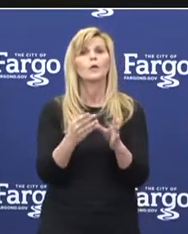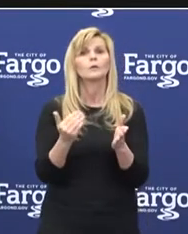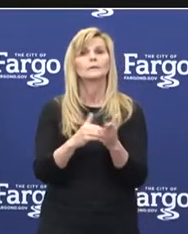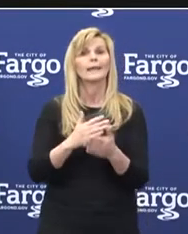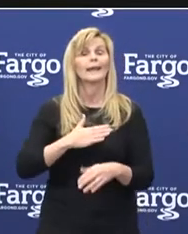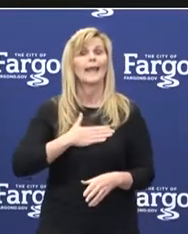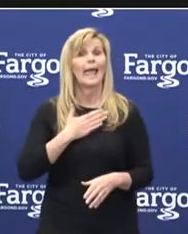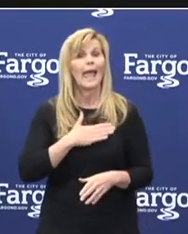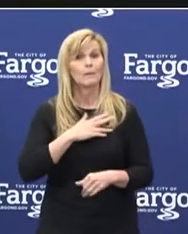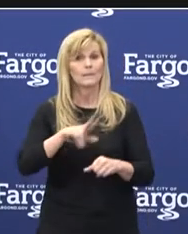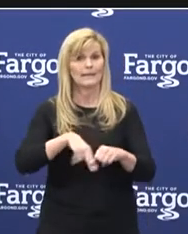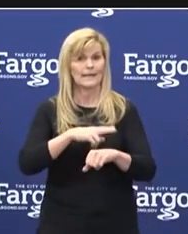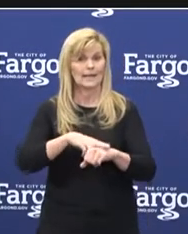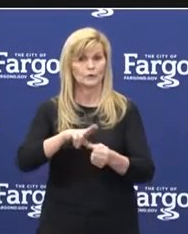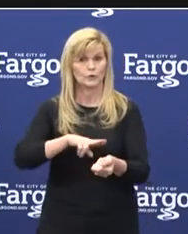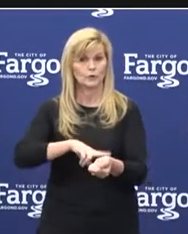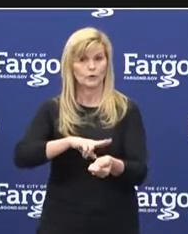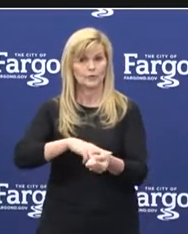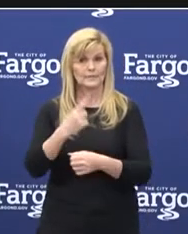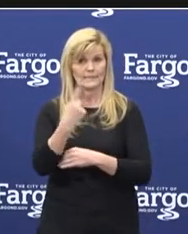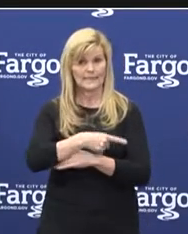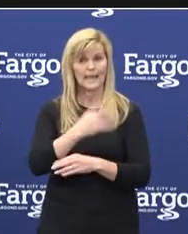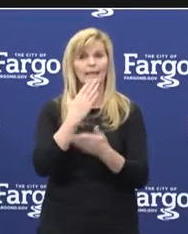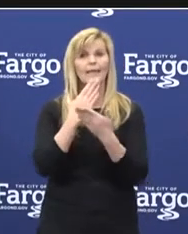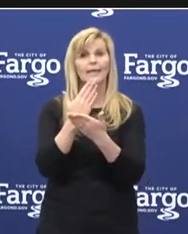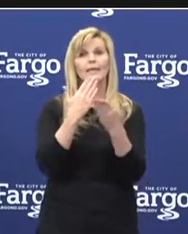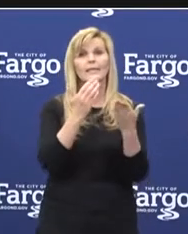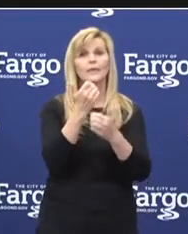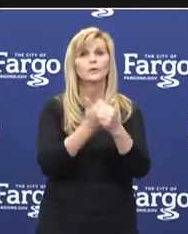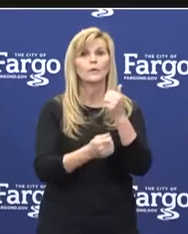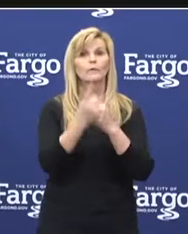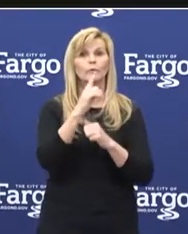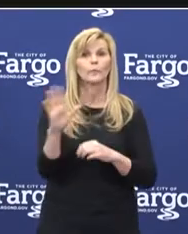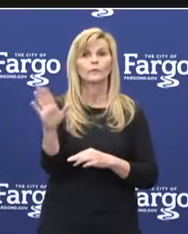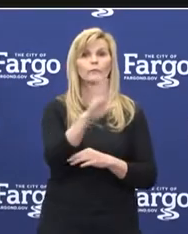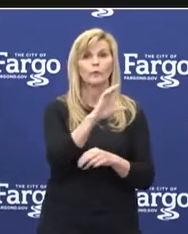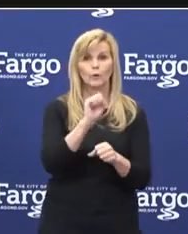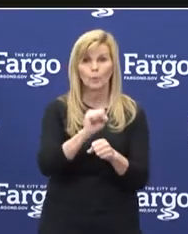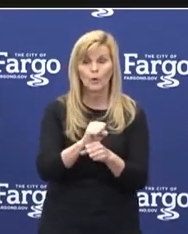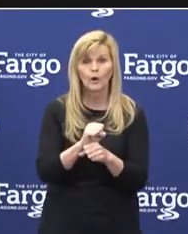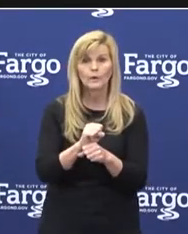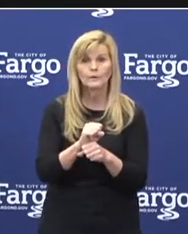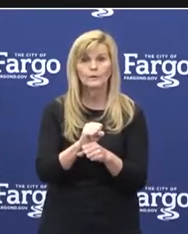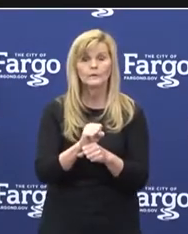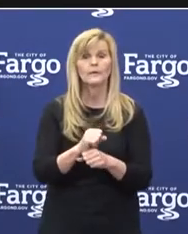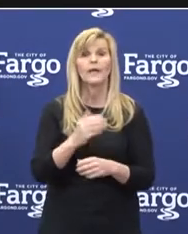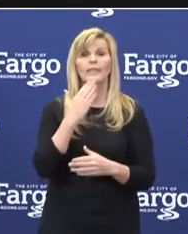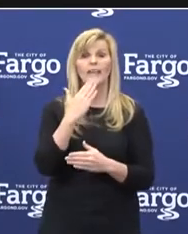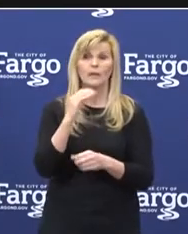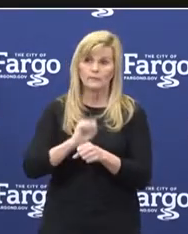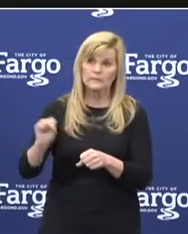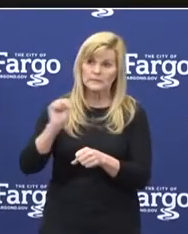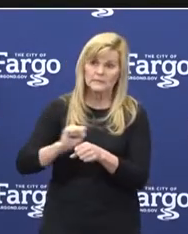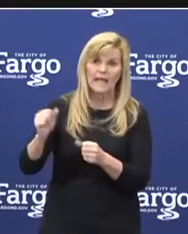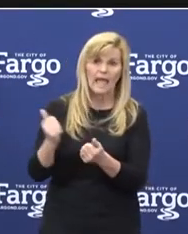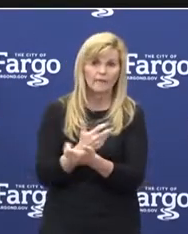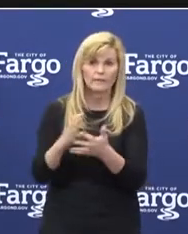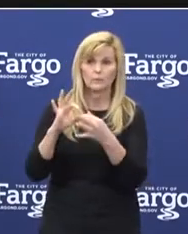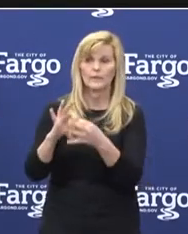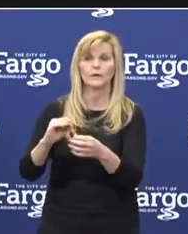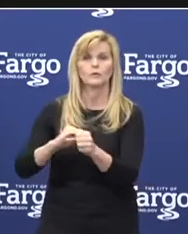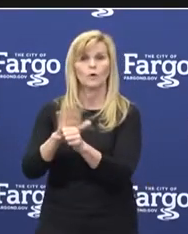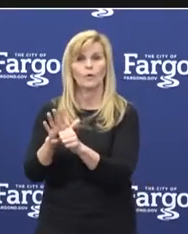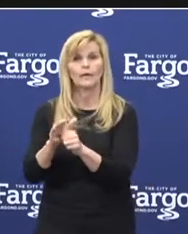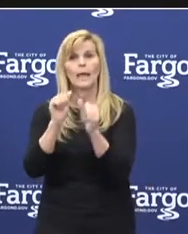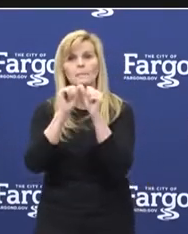happy National Nurses Day. Thank you all for your work being on the front lines, and blessings